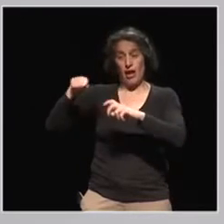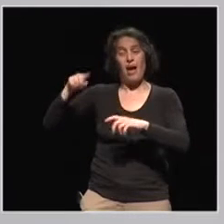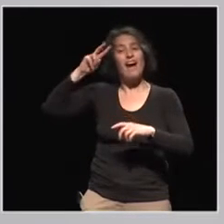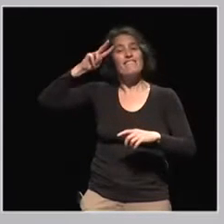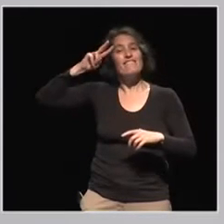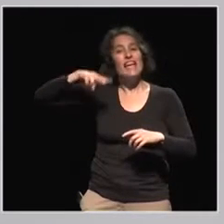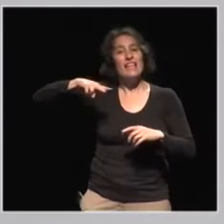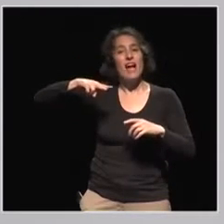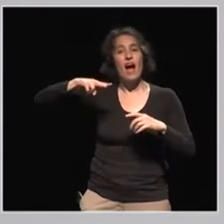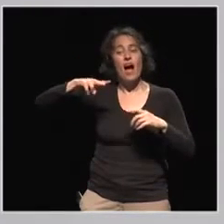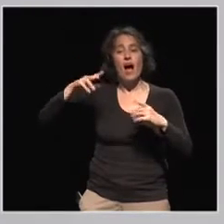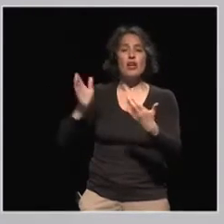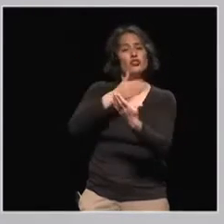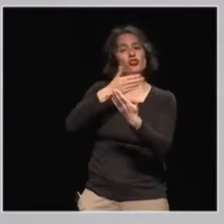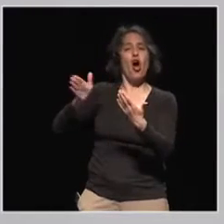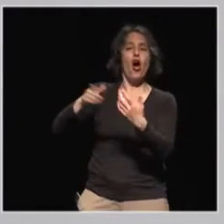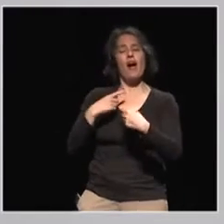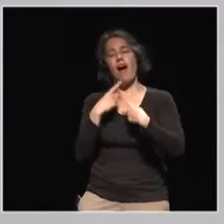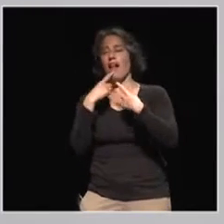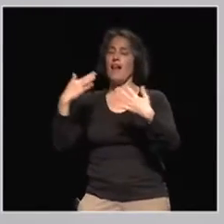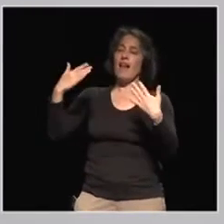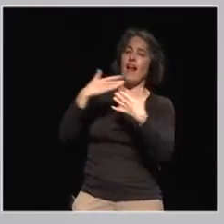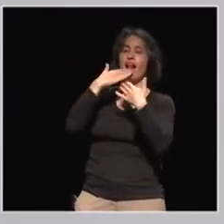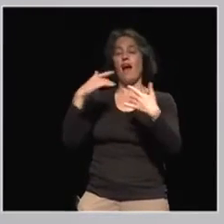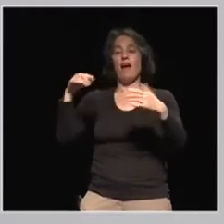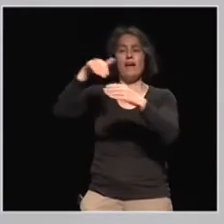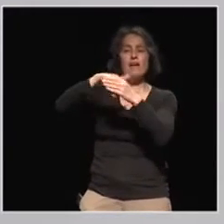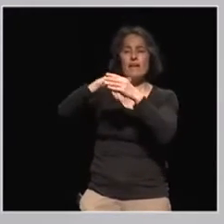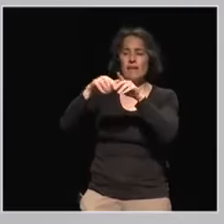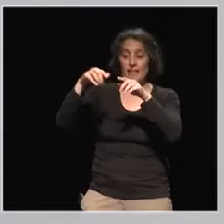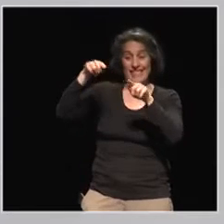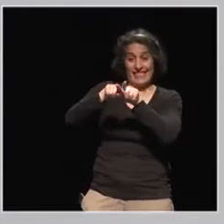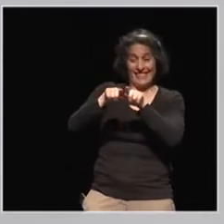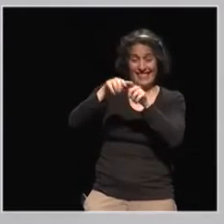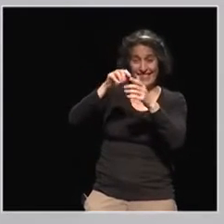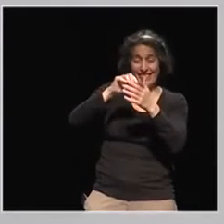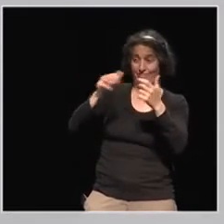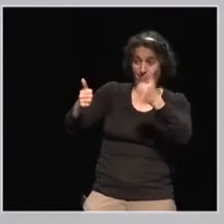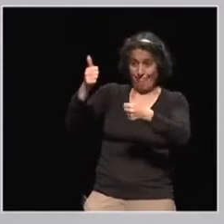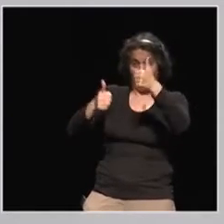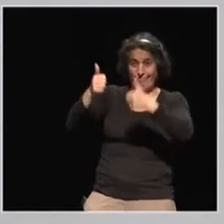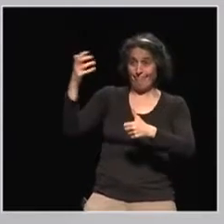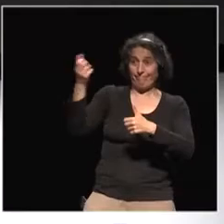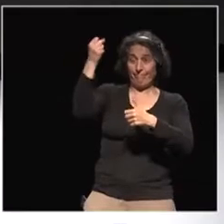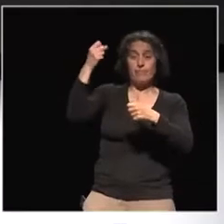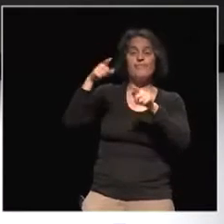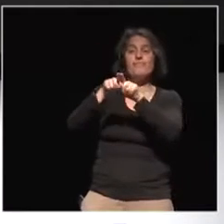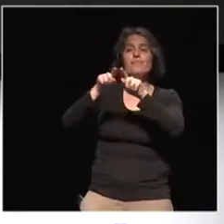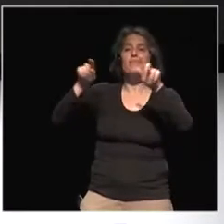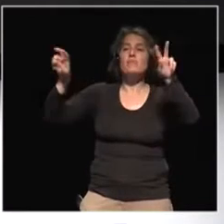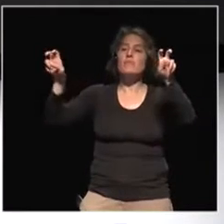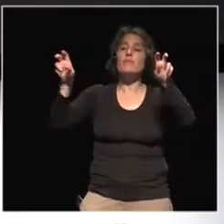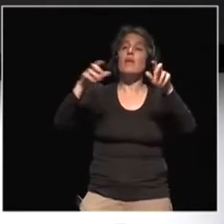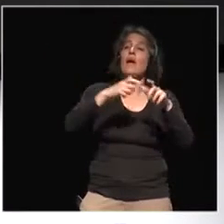I think building bridges is a good motto. And unfortunately, the